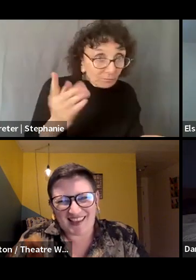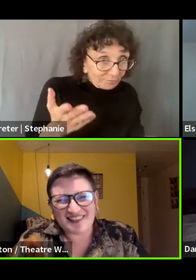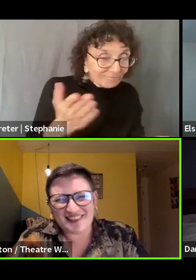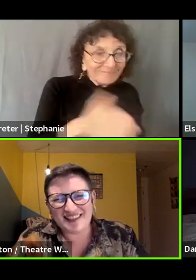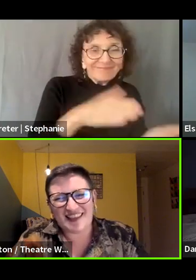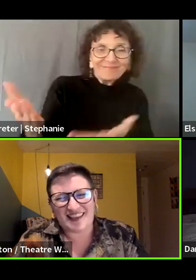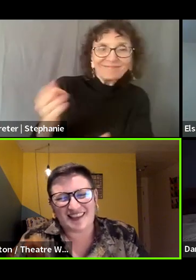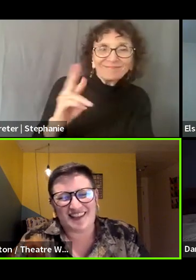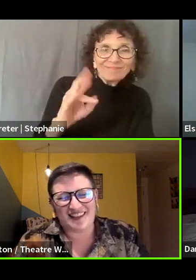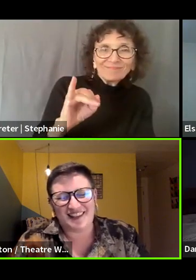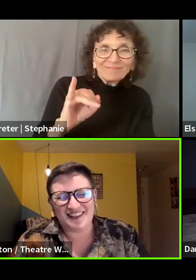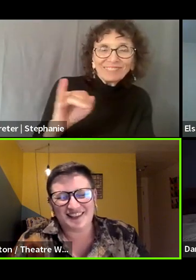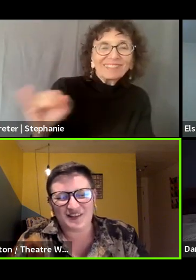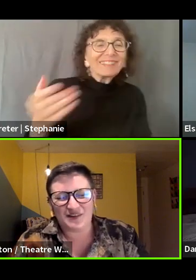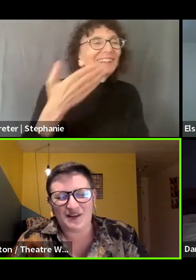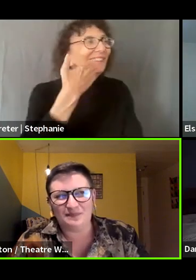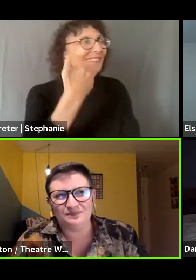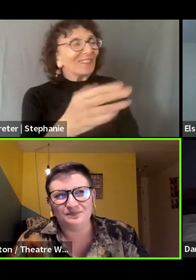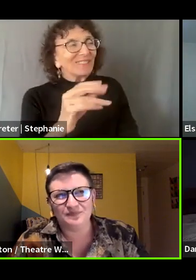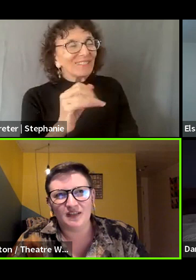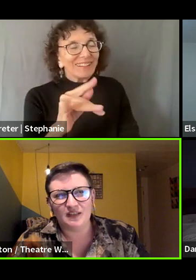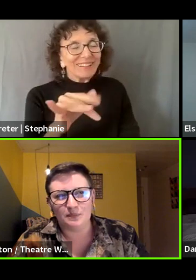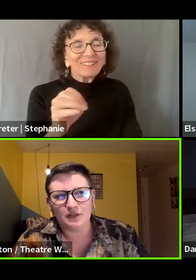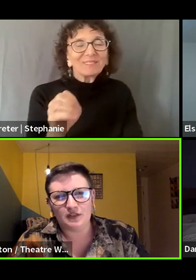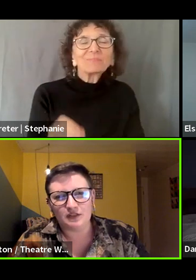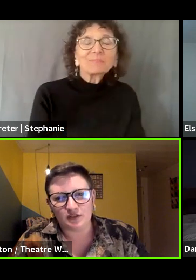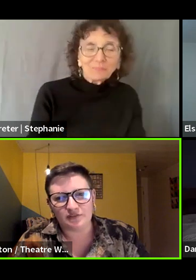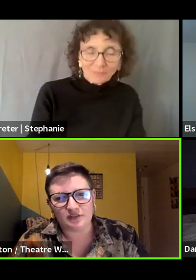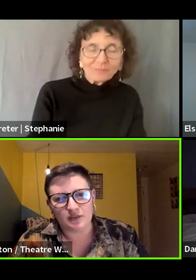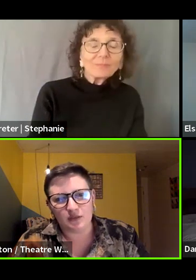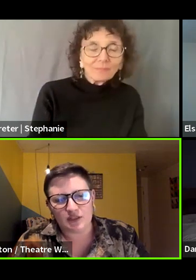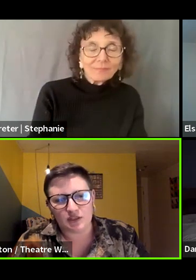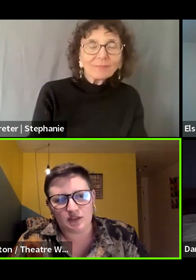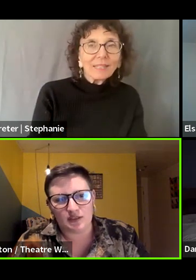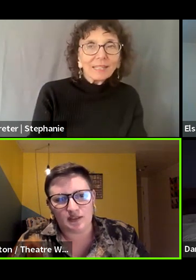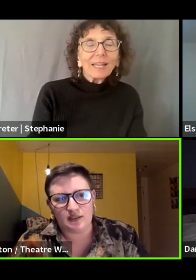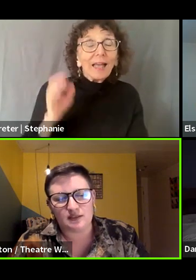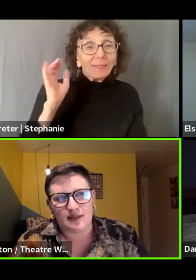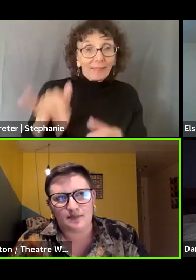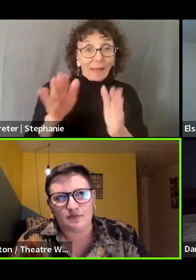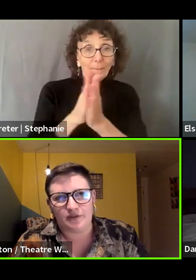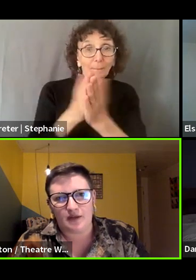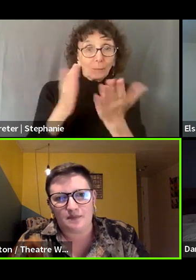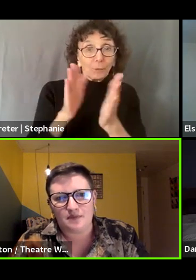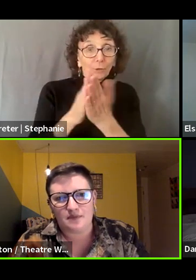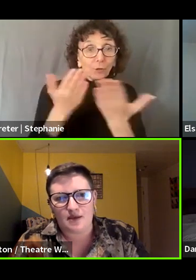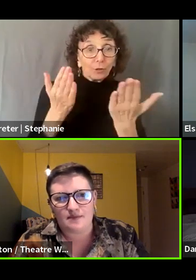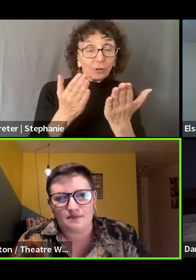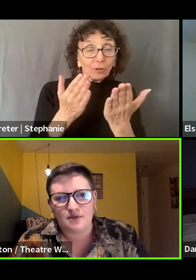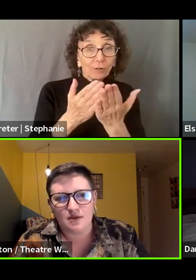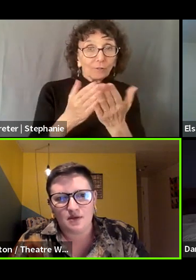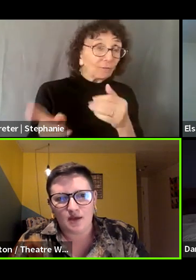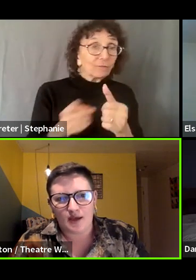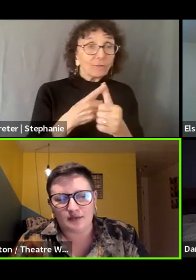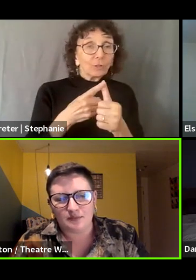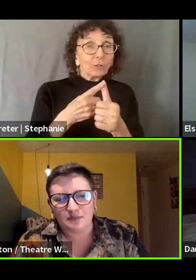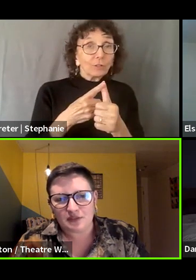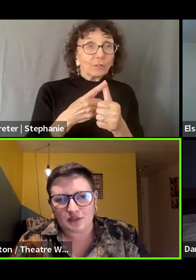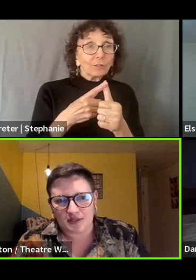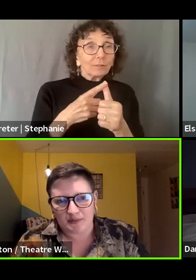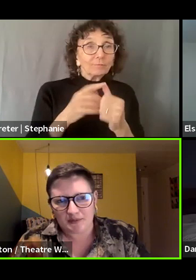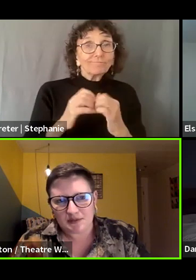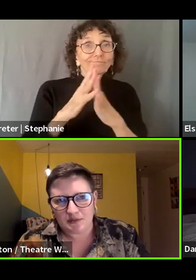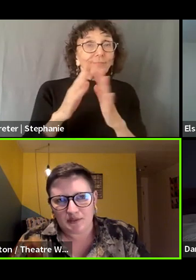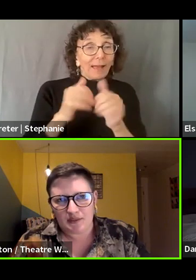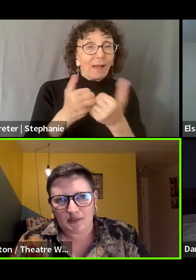Yes, thank you, Natalie. So, um, the book sort of initially stemmed from, um, some